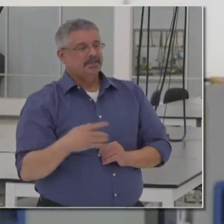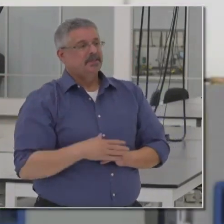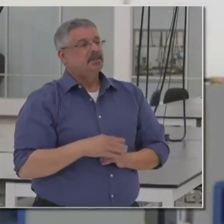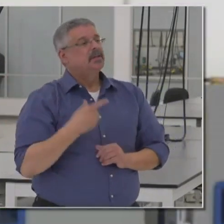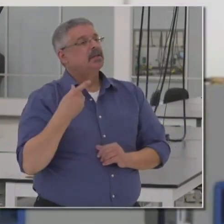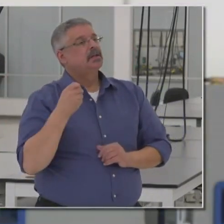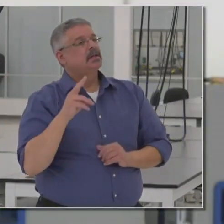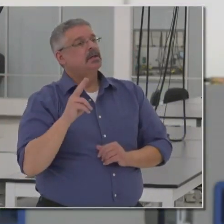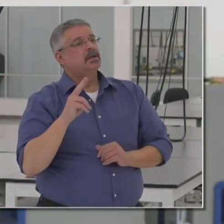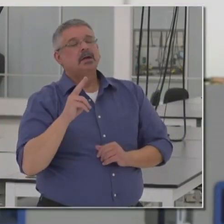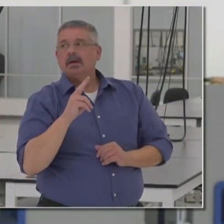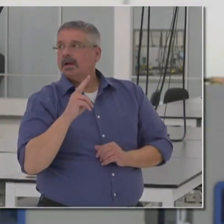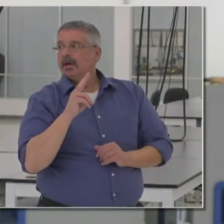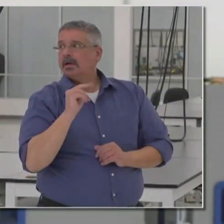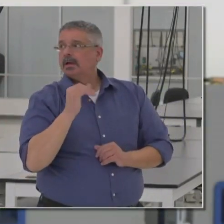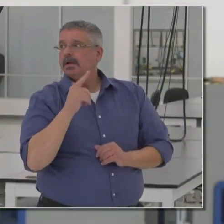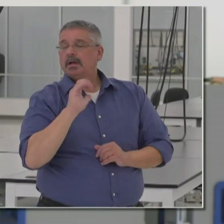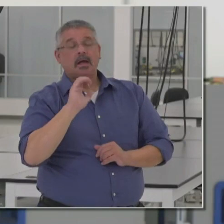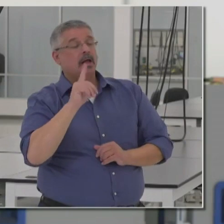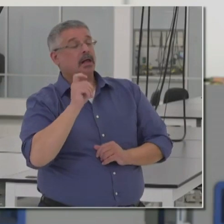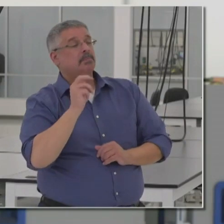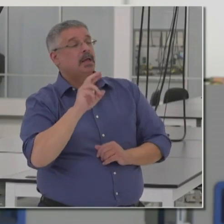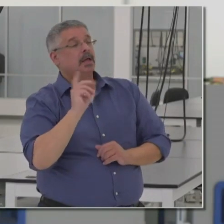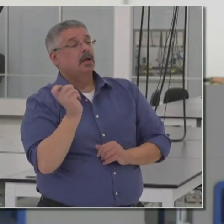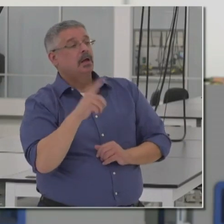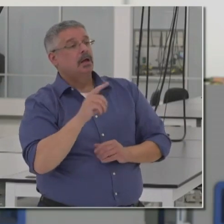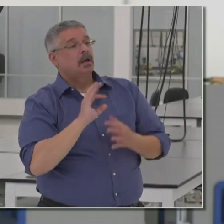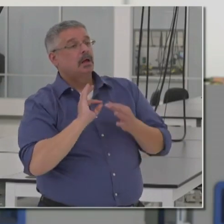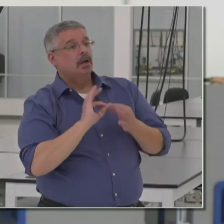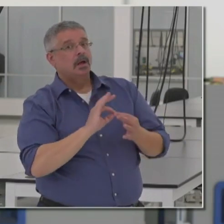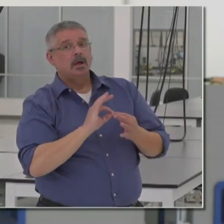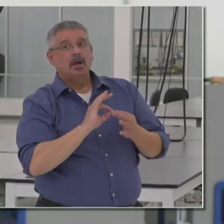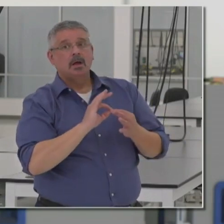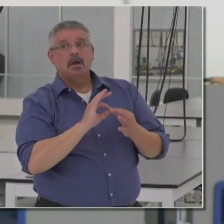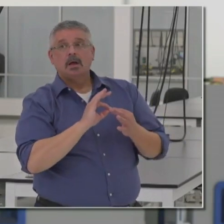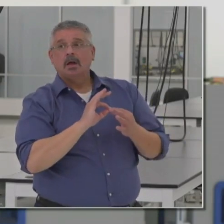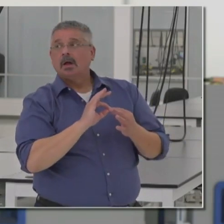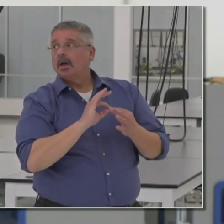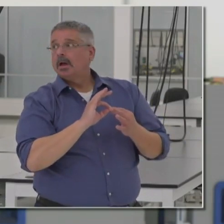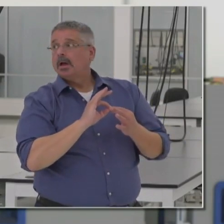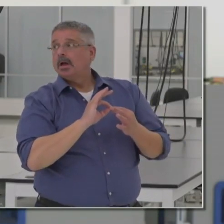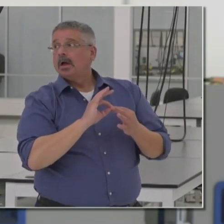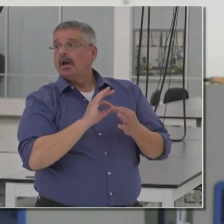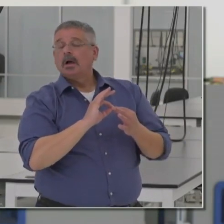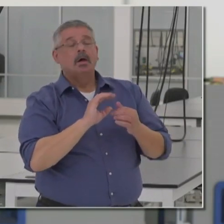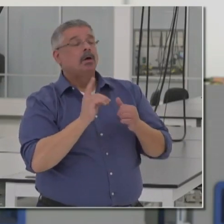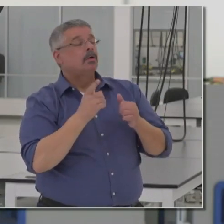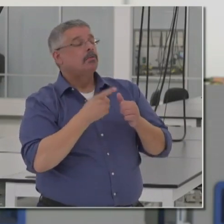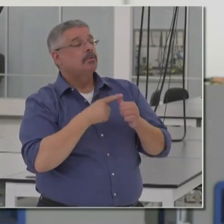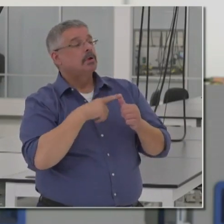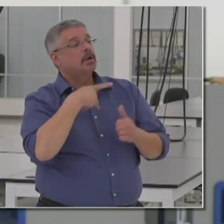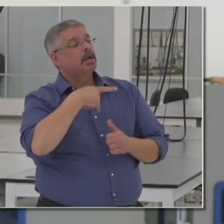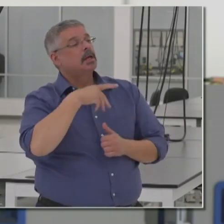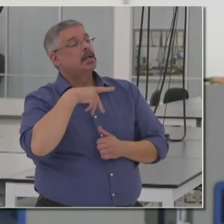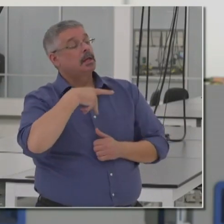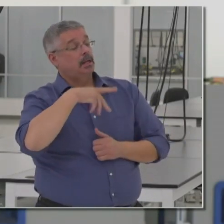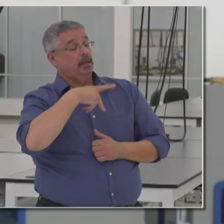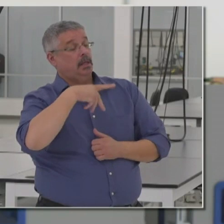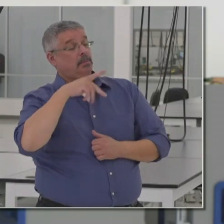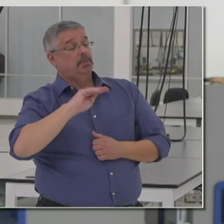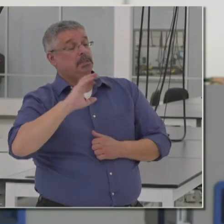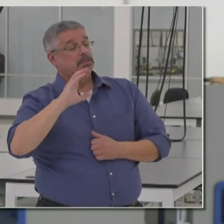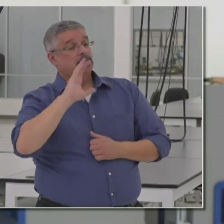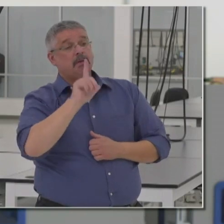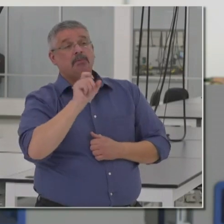Governor, I'm Nigel Duara with CalMatters. I'm asking questions on behalf of the press corps. The first one is from KPCC. Flu